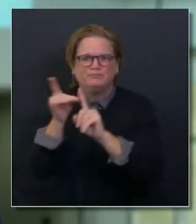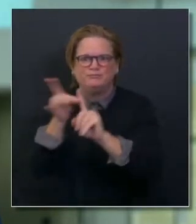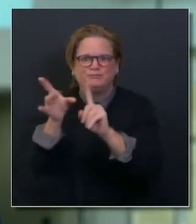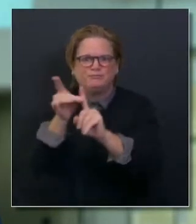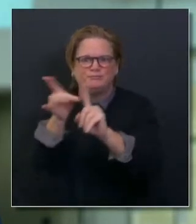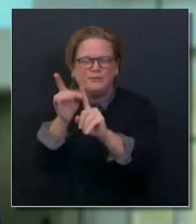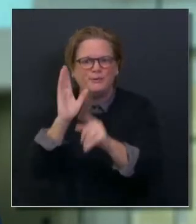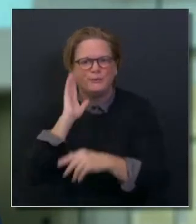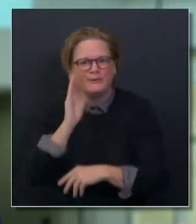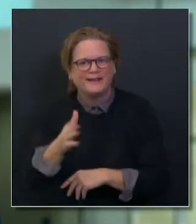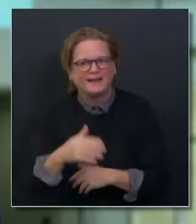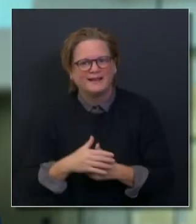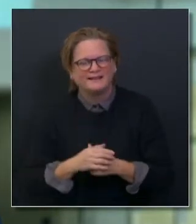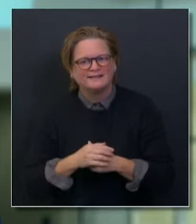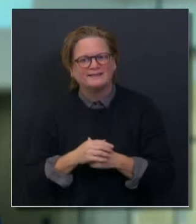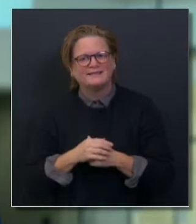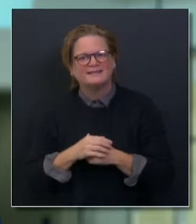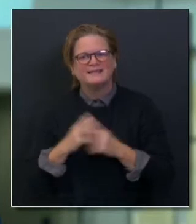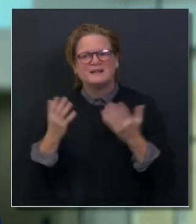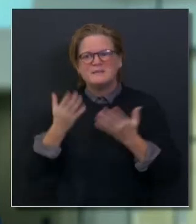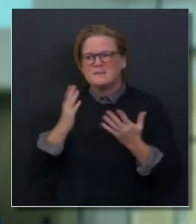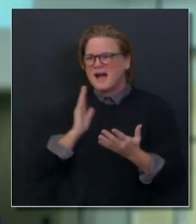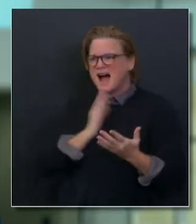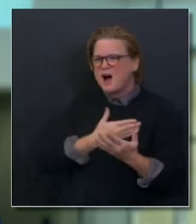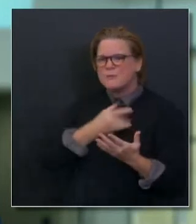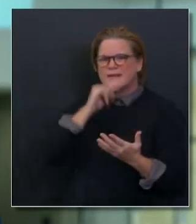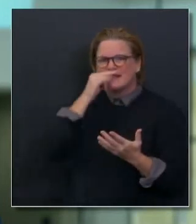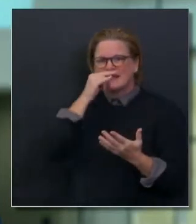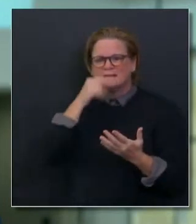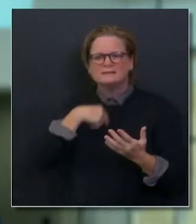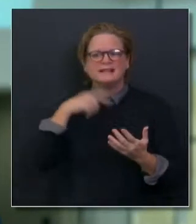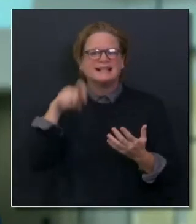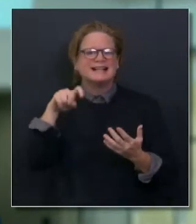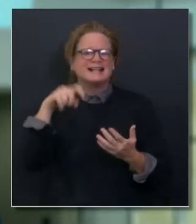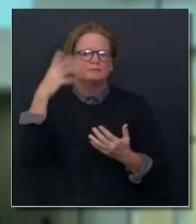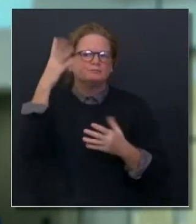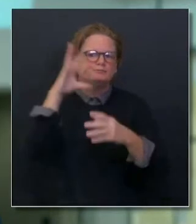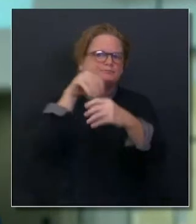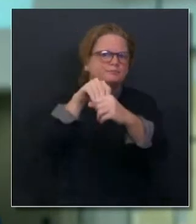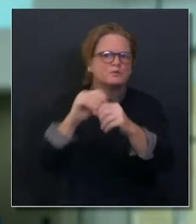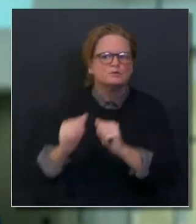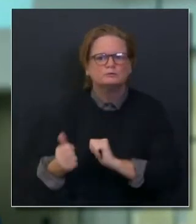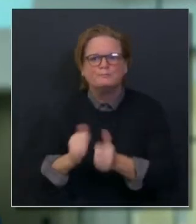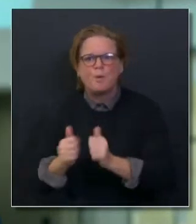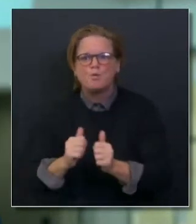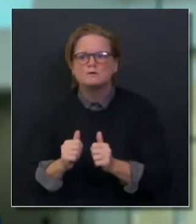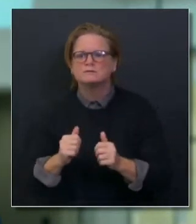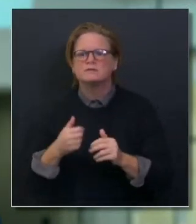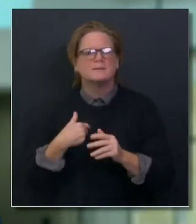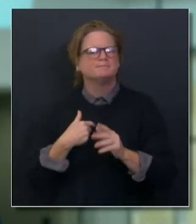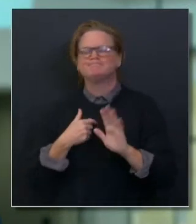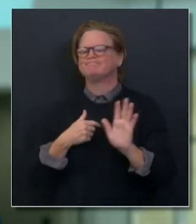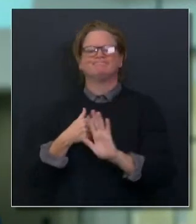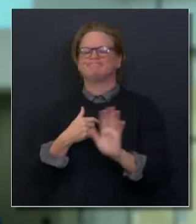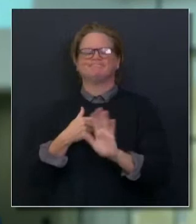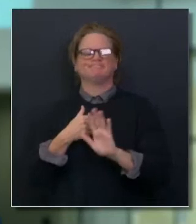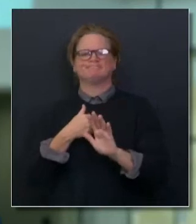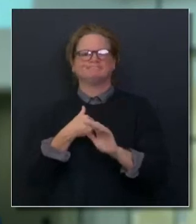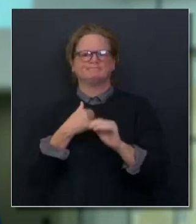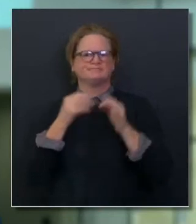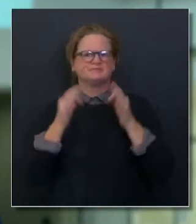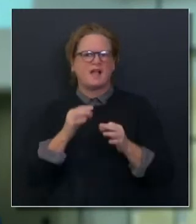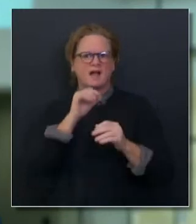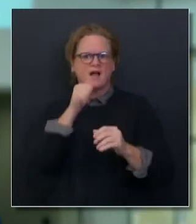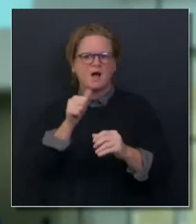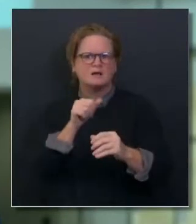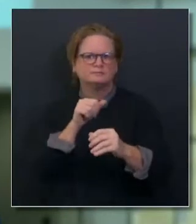be some conditioning exercises outside with the sports teams that they love, to decide not to make that decision, to really stay home, to